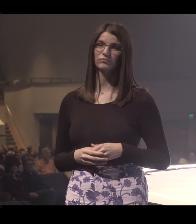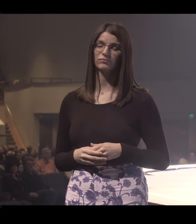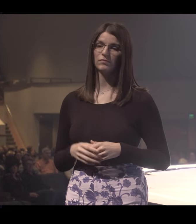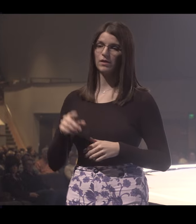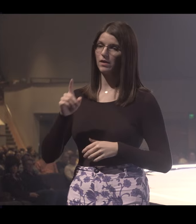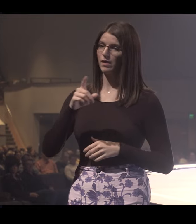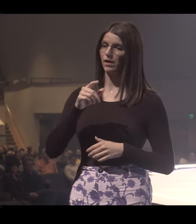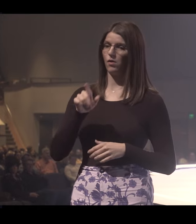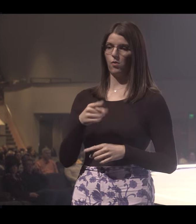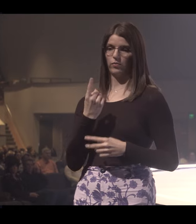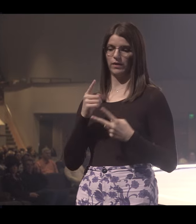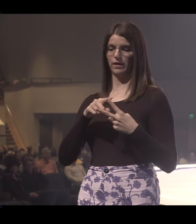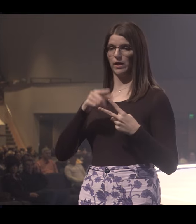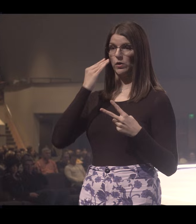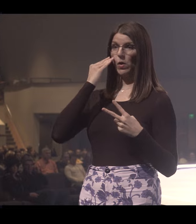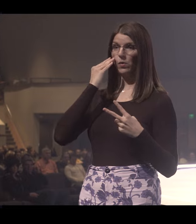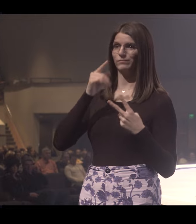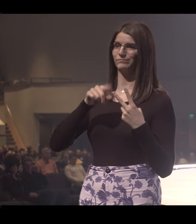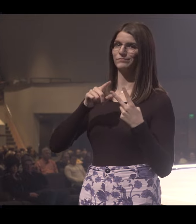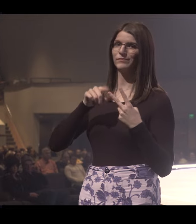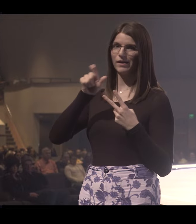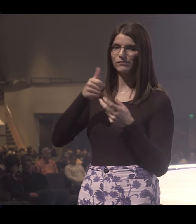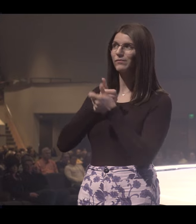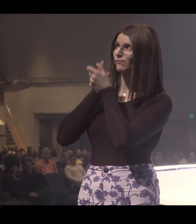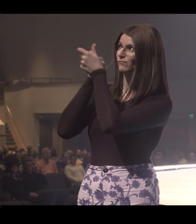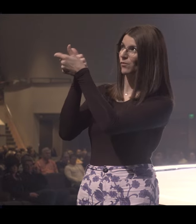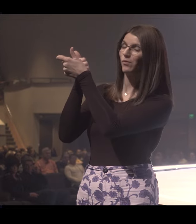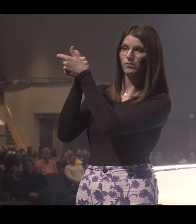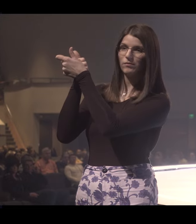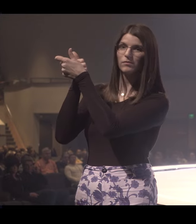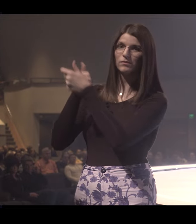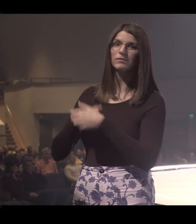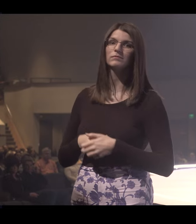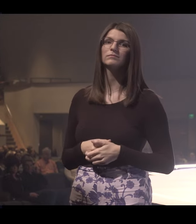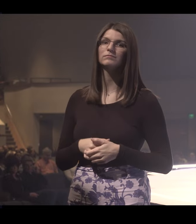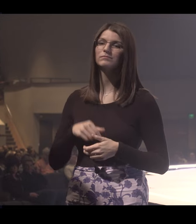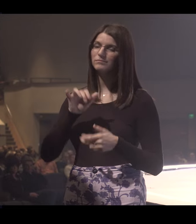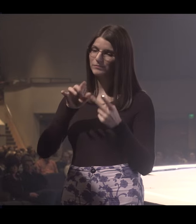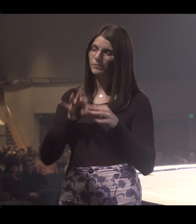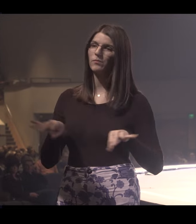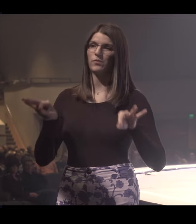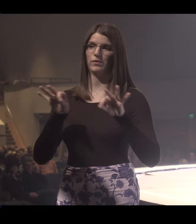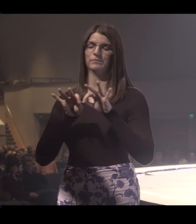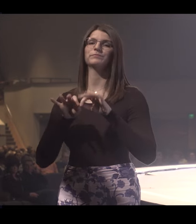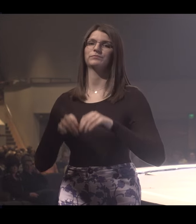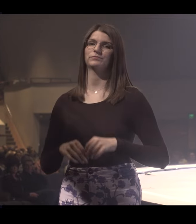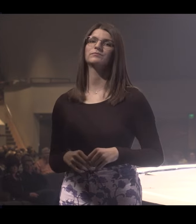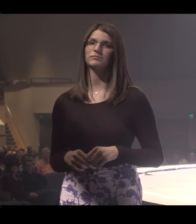But they can't just know God's word. They have to be living it out. Now, this is big.